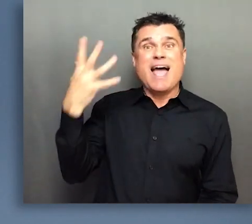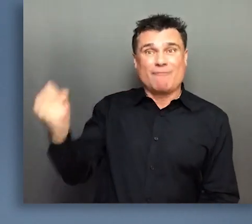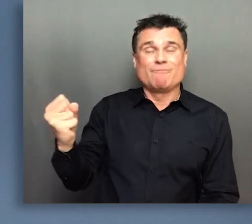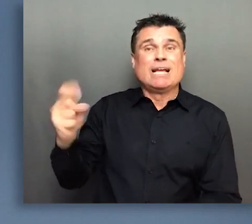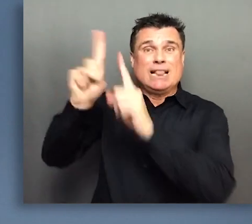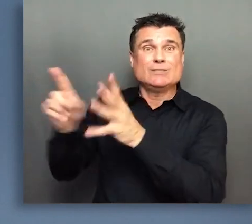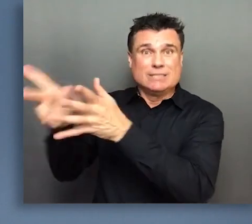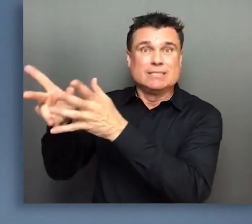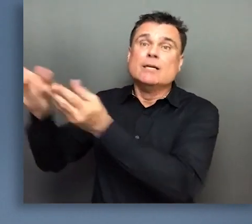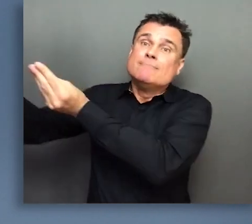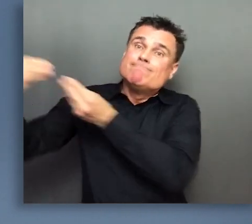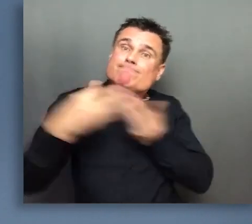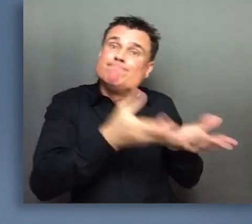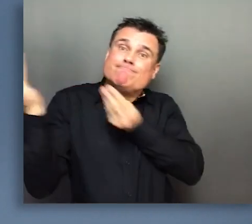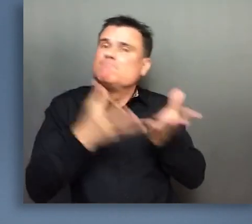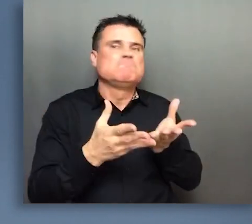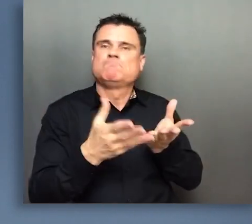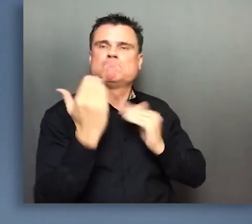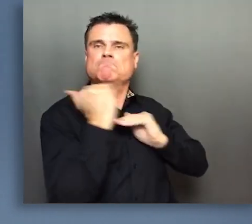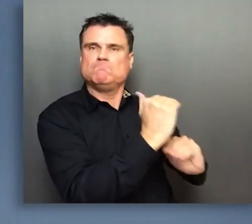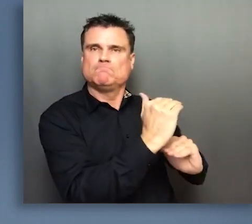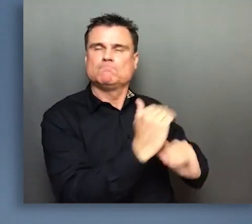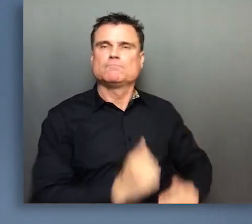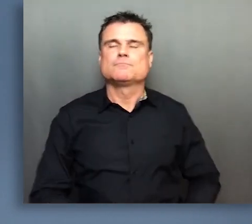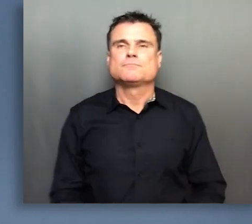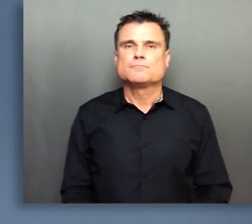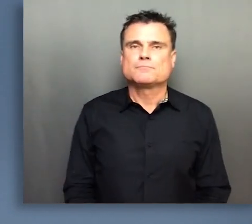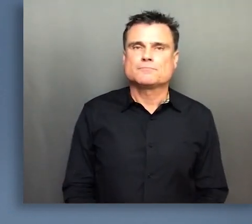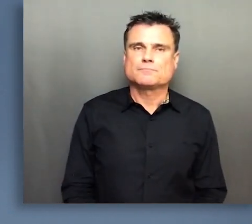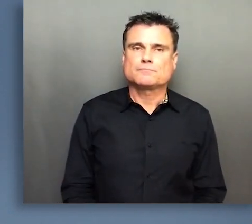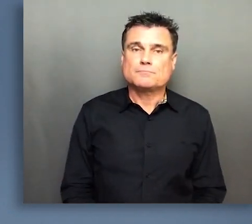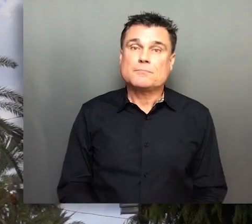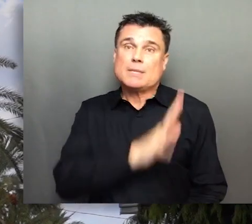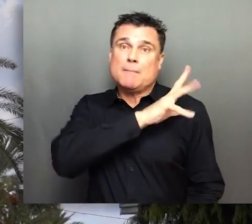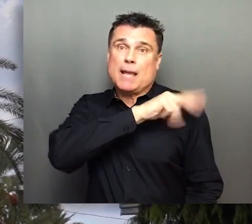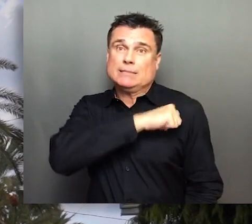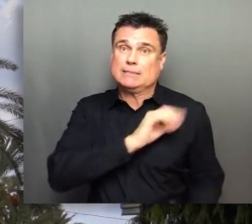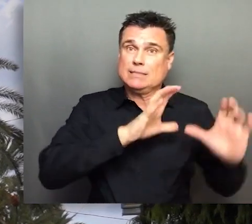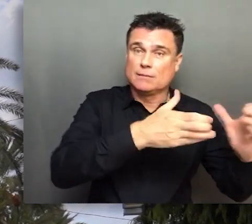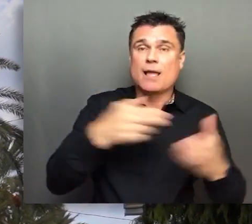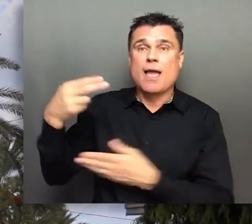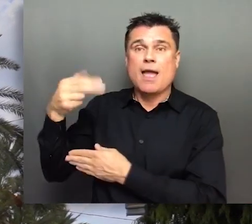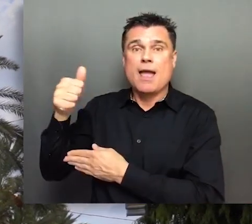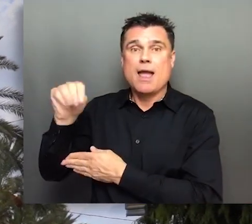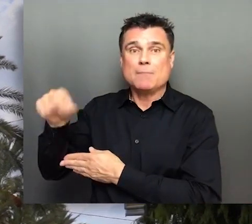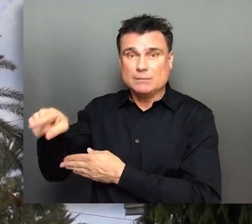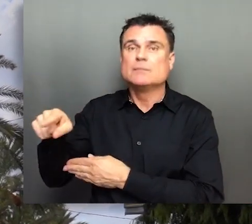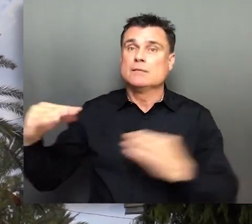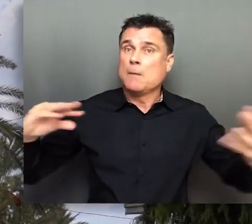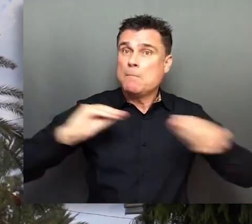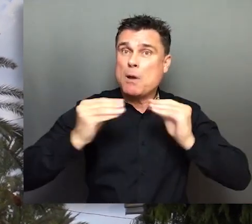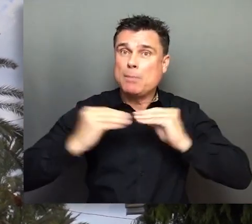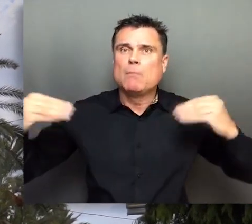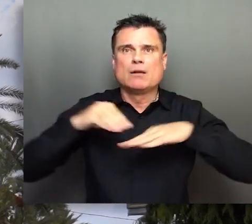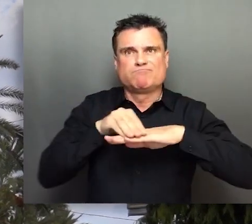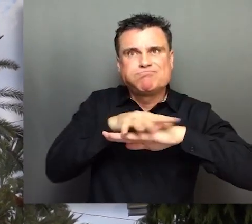Israel also limits the amount of electricity it sells to Gaza. The feud between the Palestinian Authority